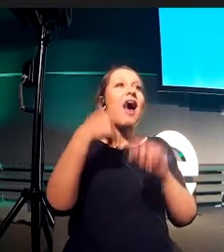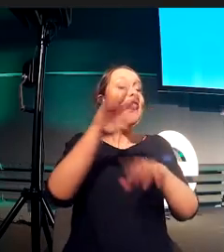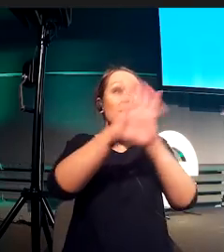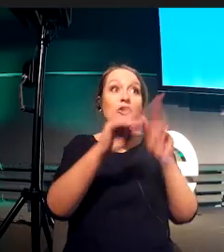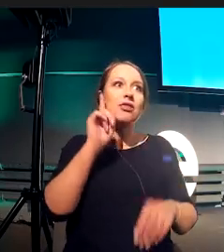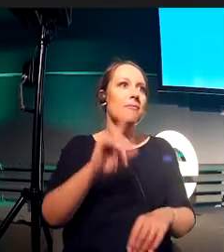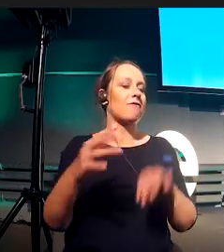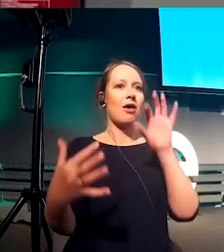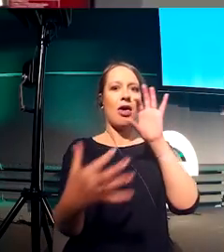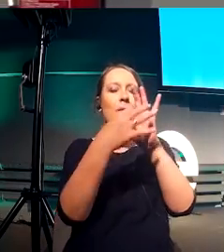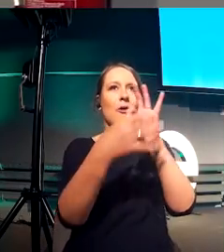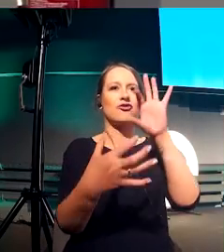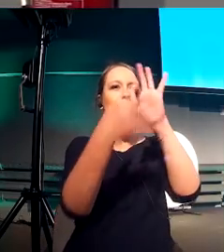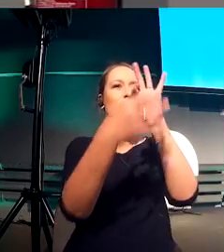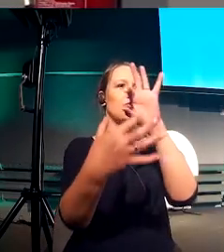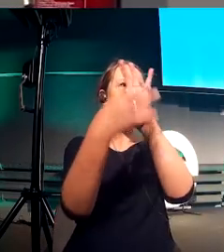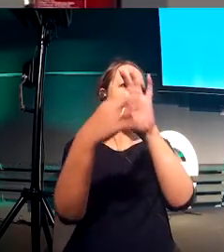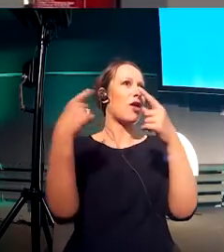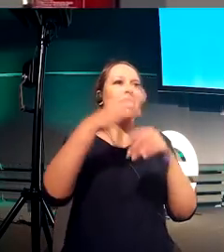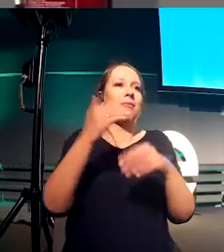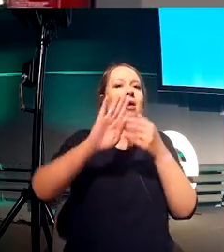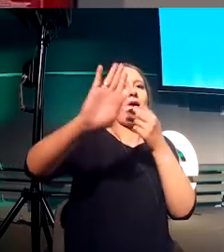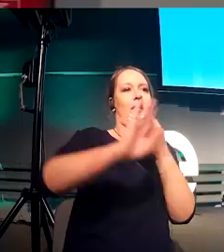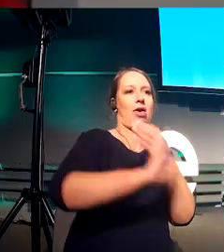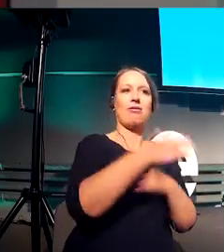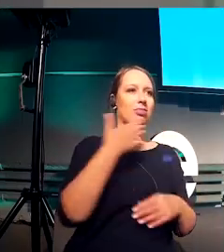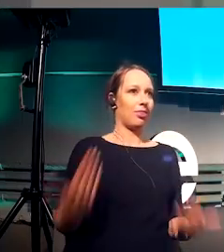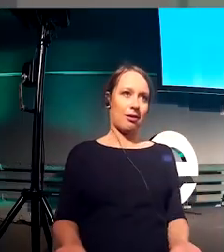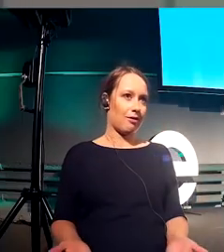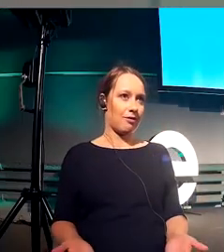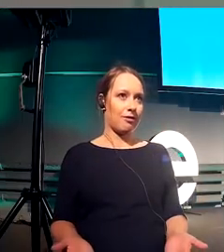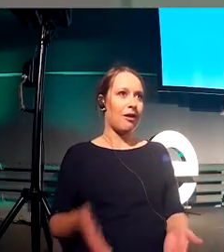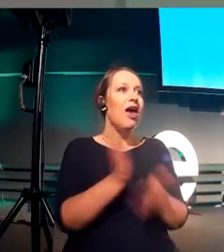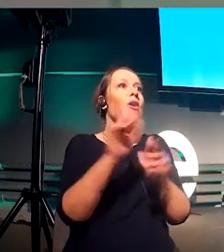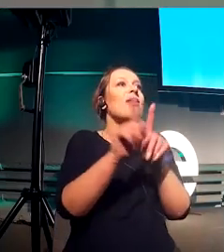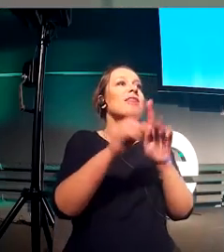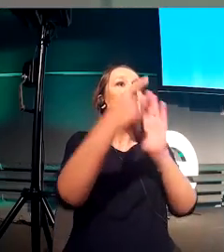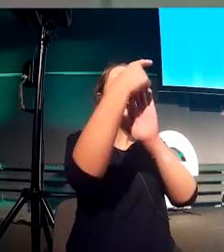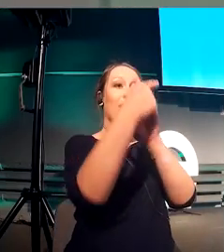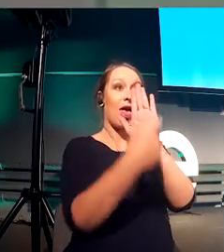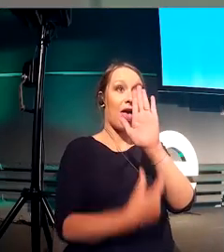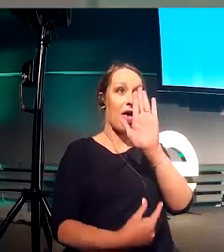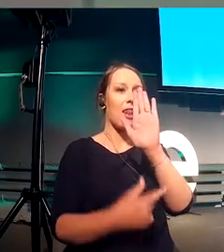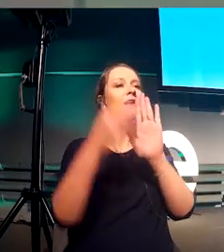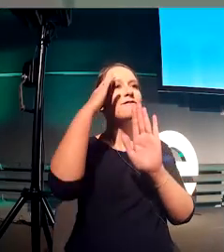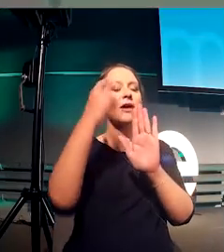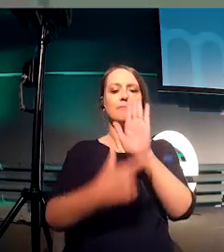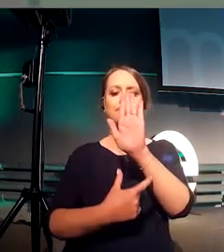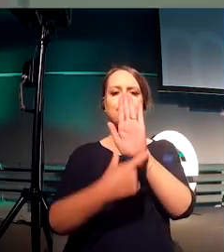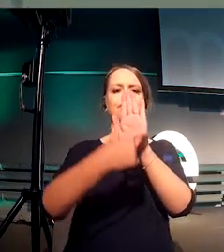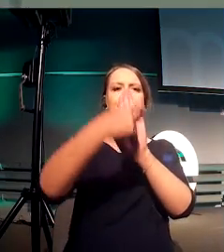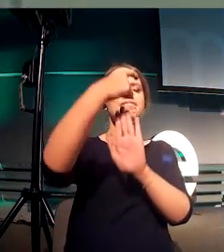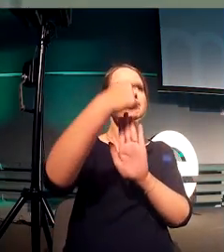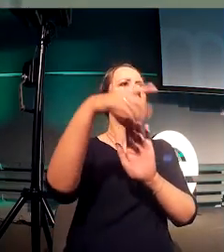the projector, hard to see, but by using the height of the screen, we understand exactly what pieces will fit good with the rest